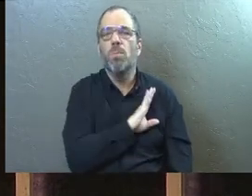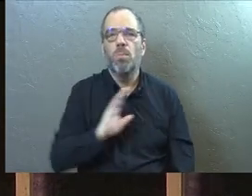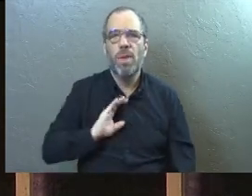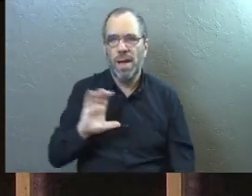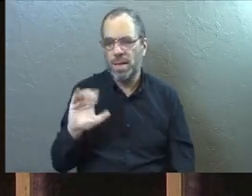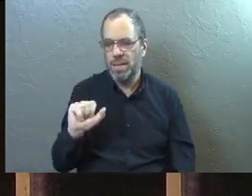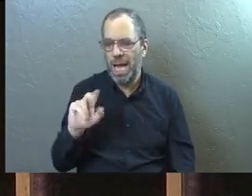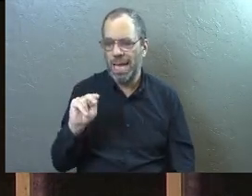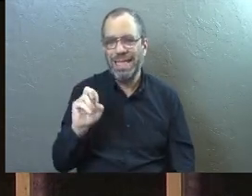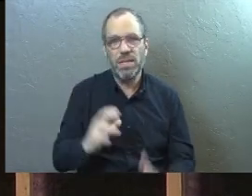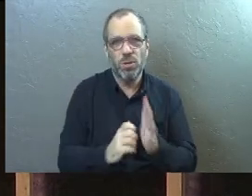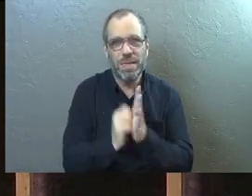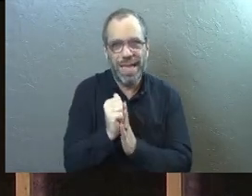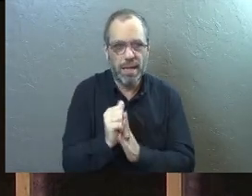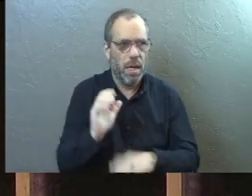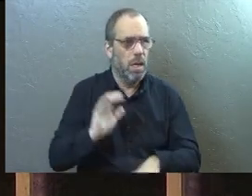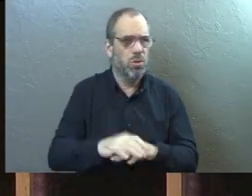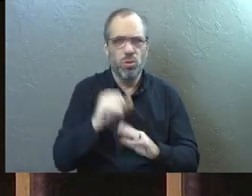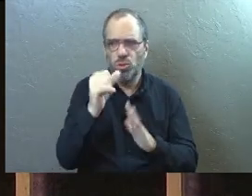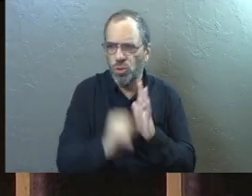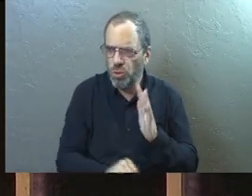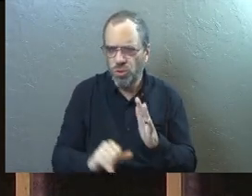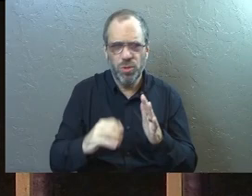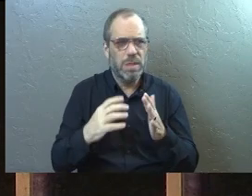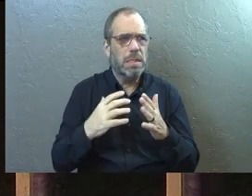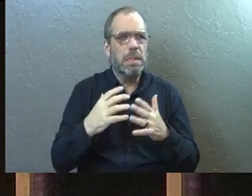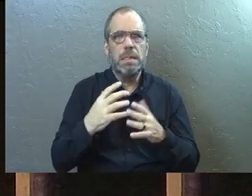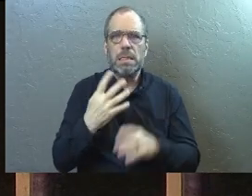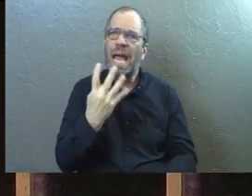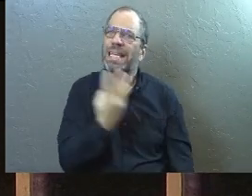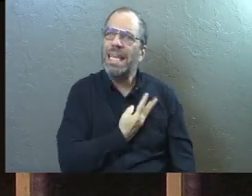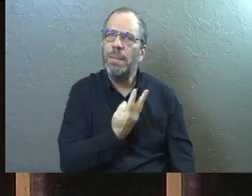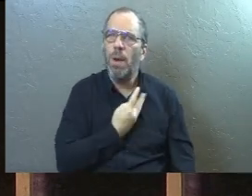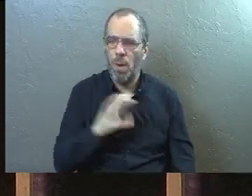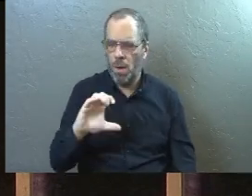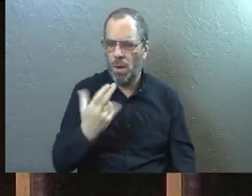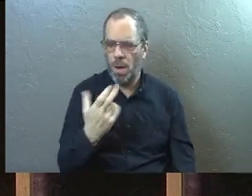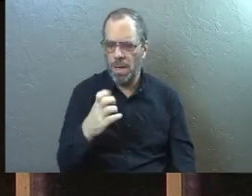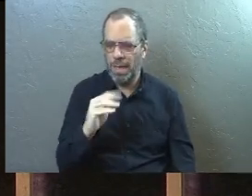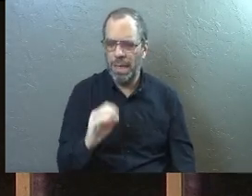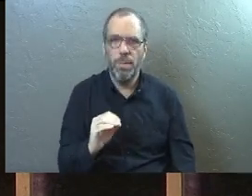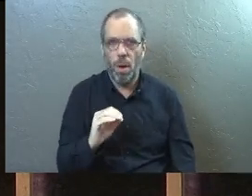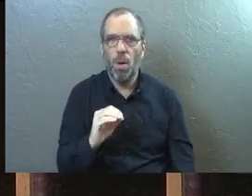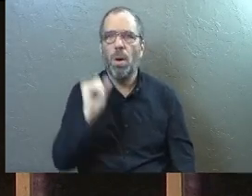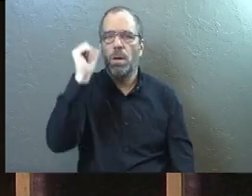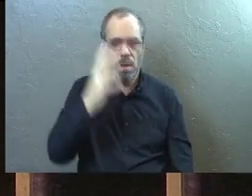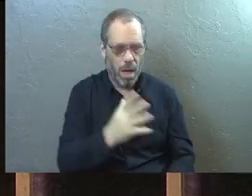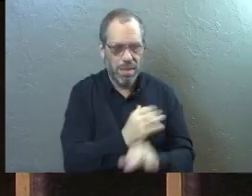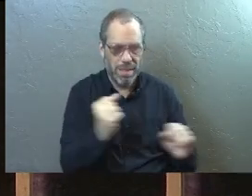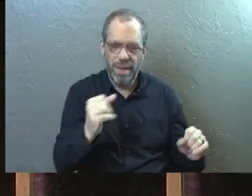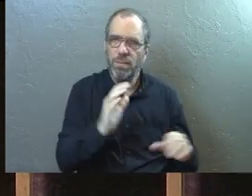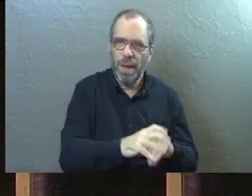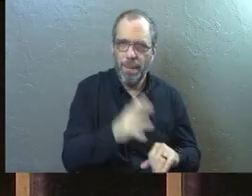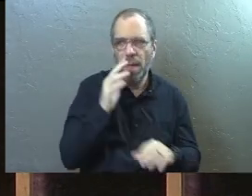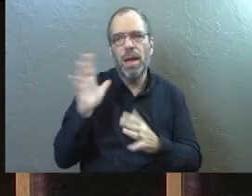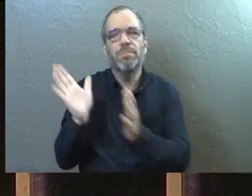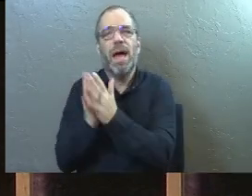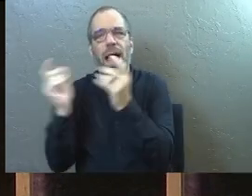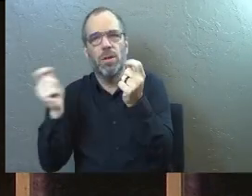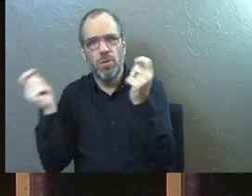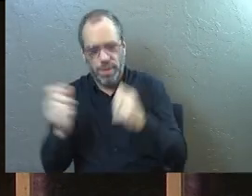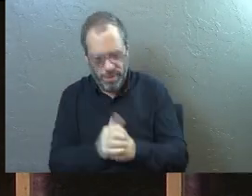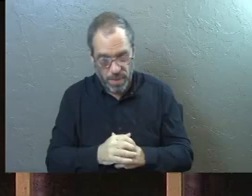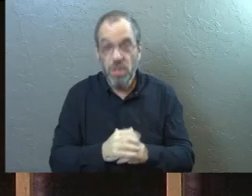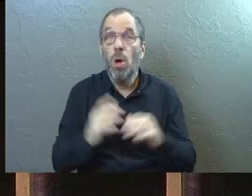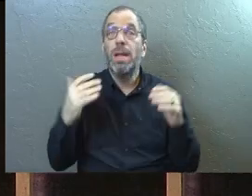She had surgery. She had chemo. She went through all of the things and she's still alive today. God spared her. Had more